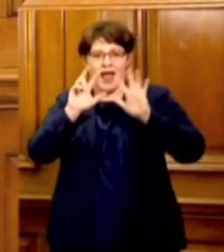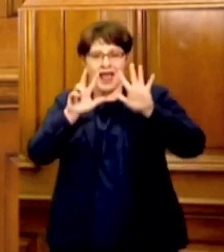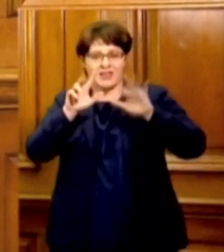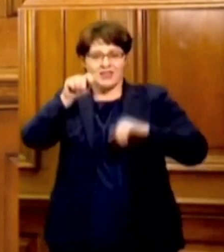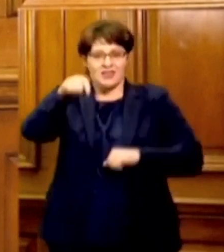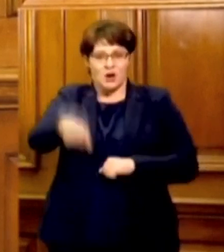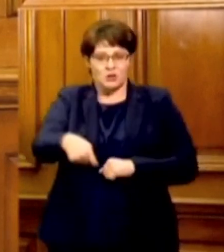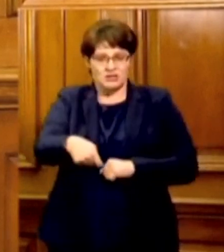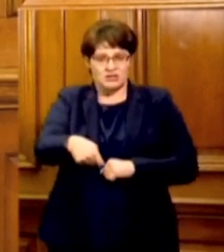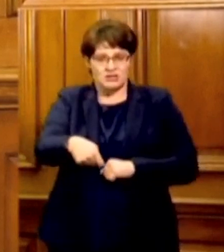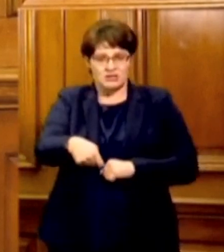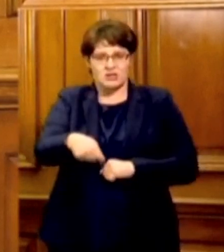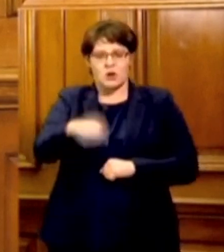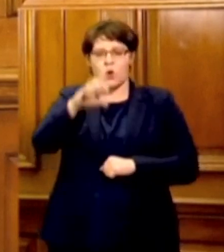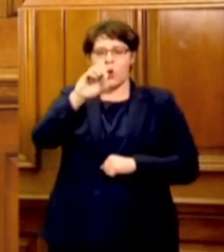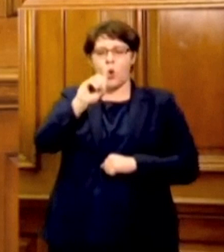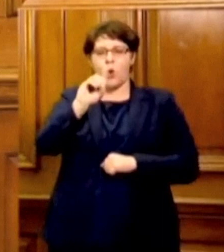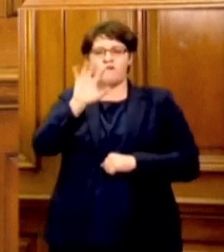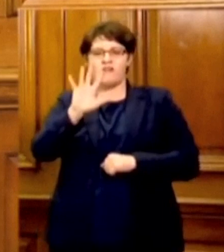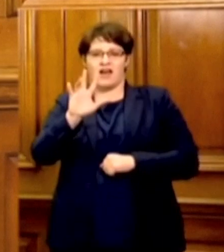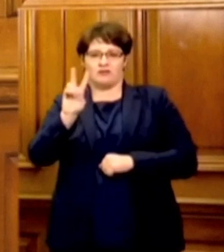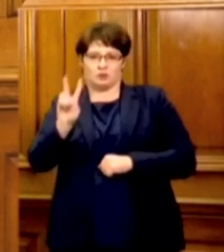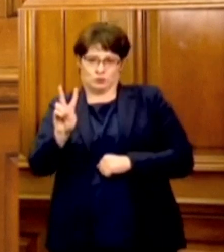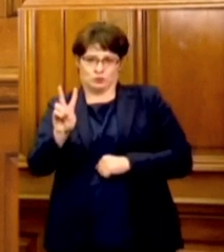,052.